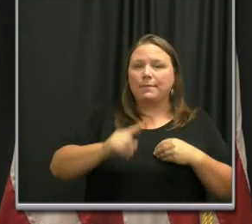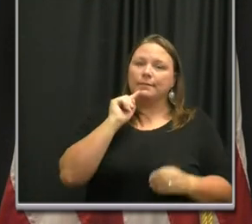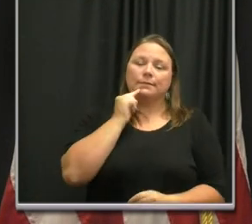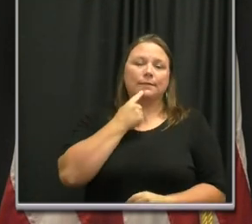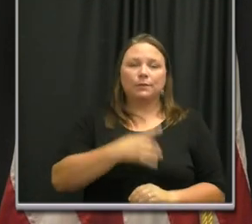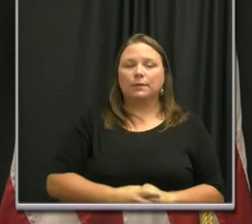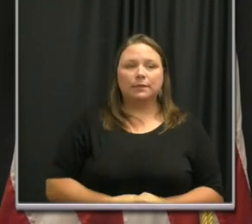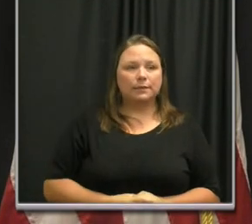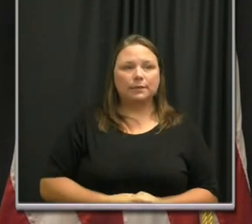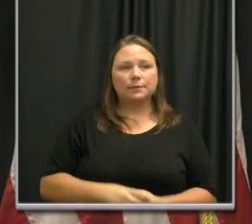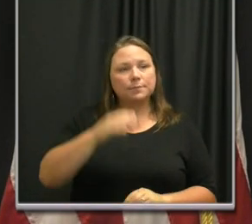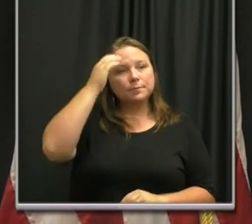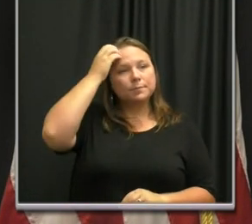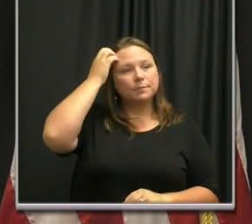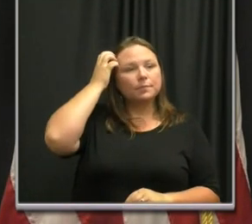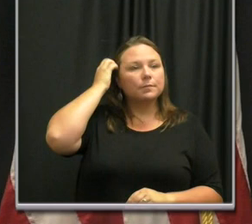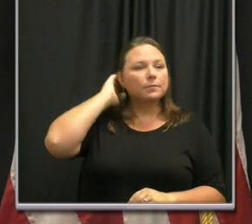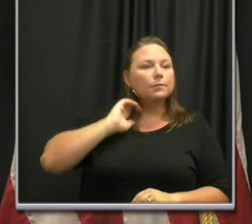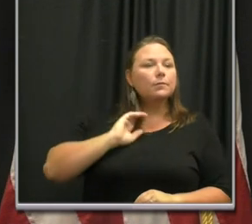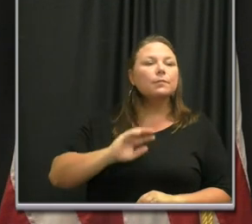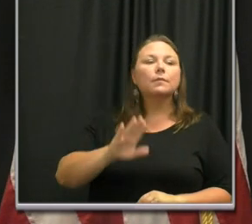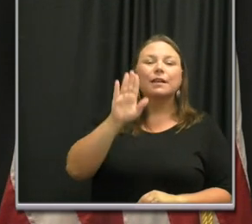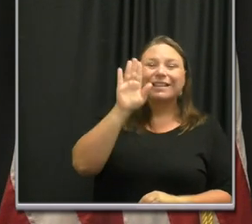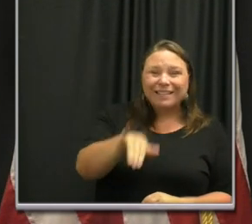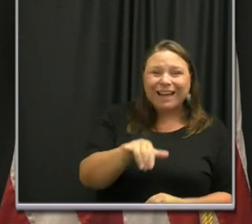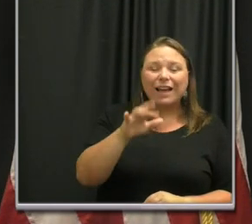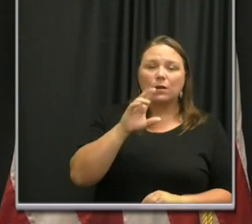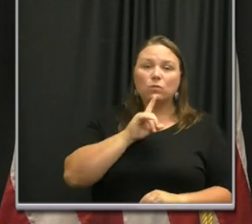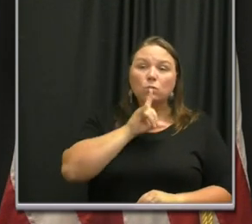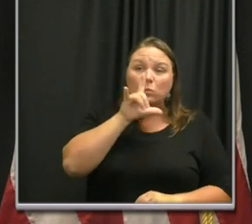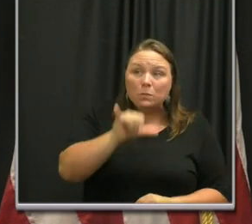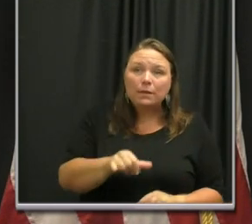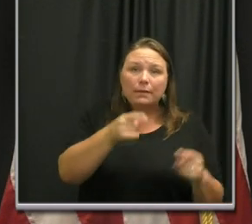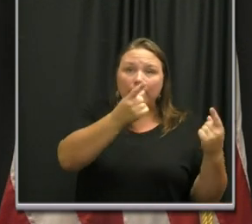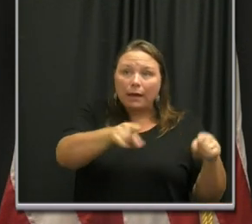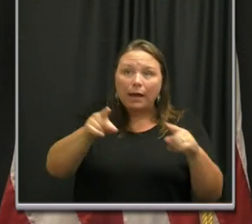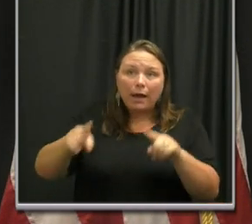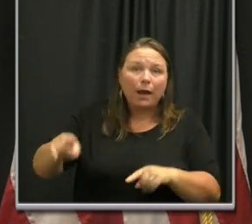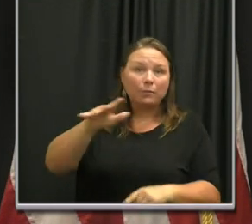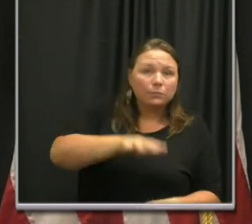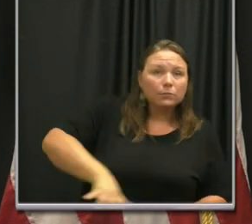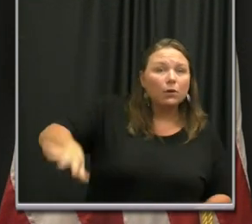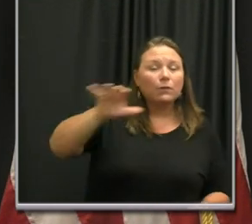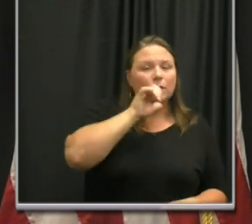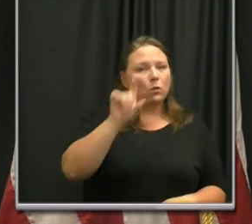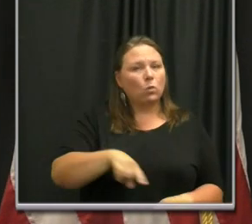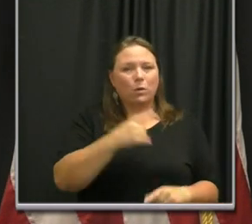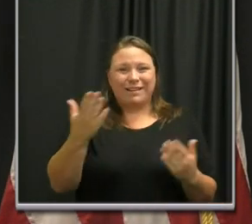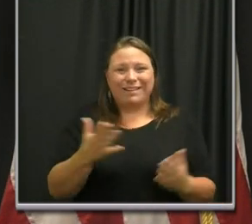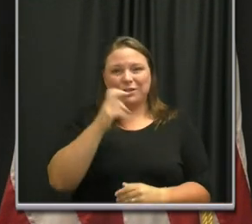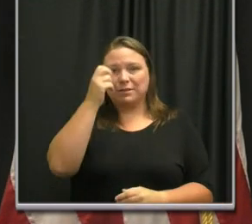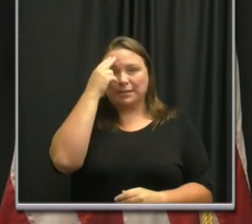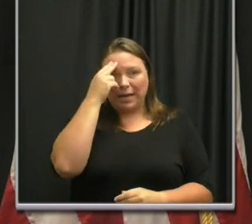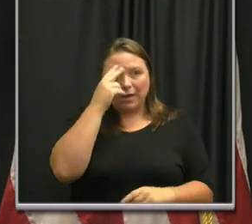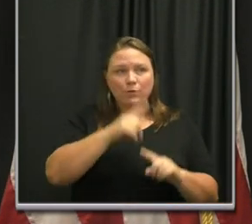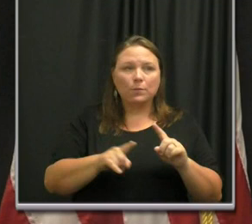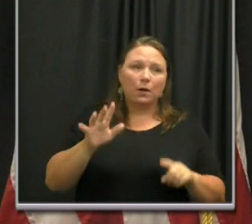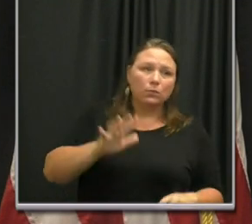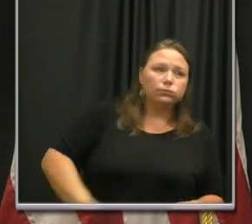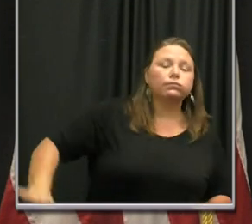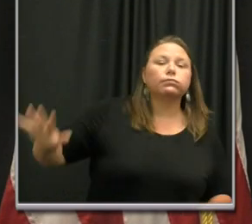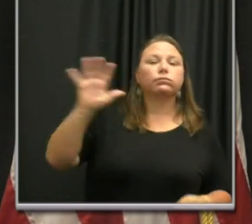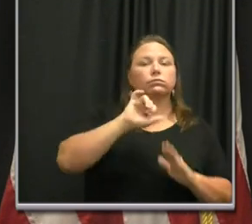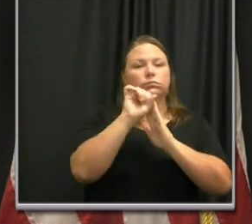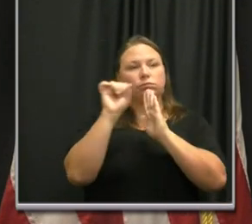seriously enough. And that reality is not just here in the Nashville area, but across